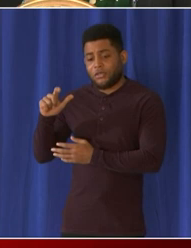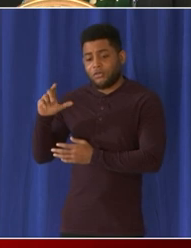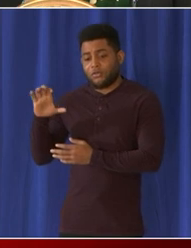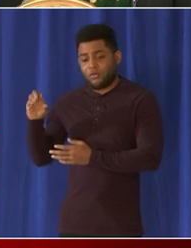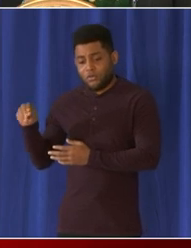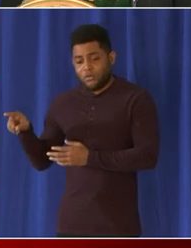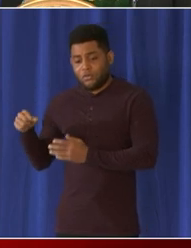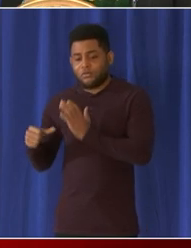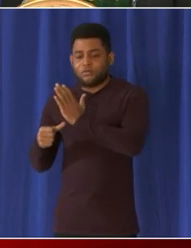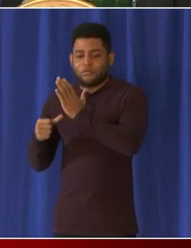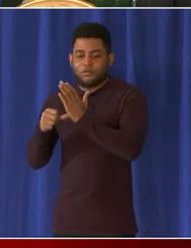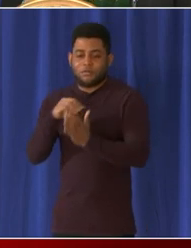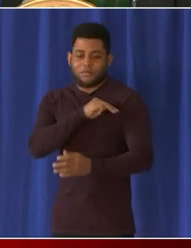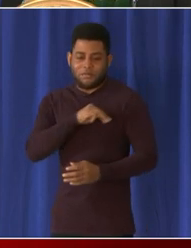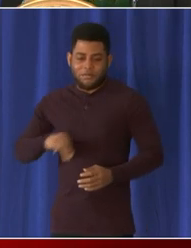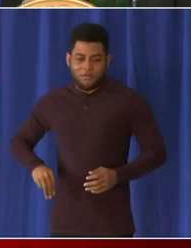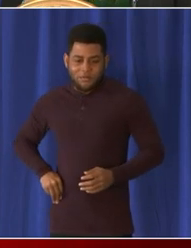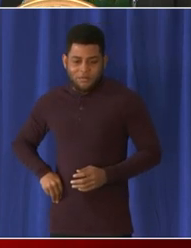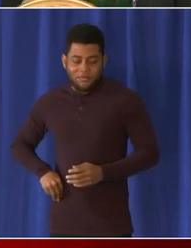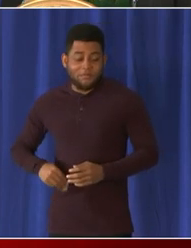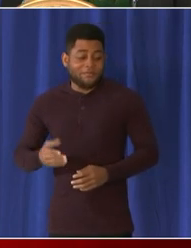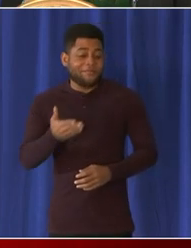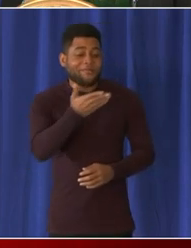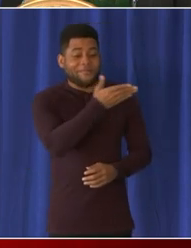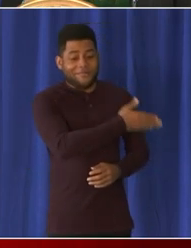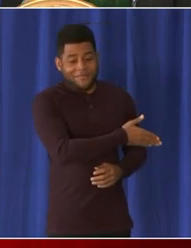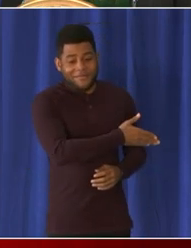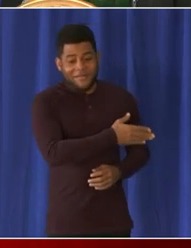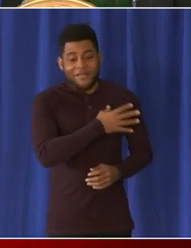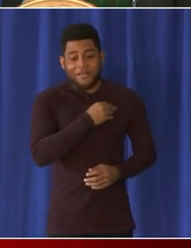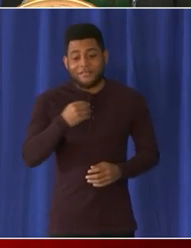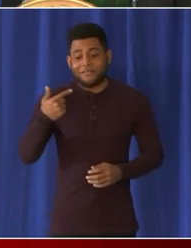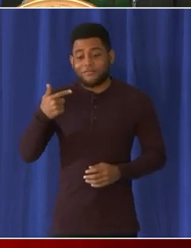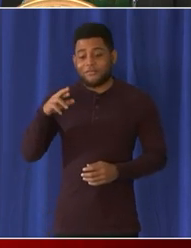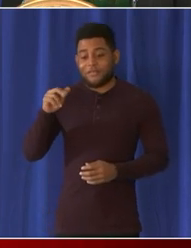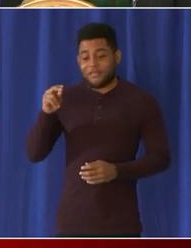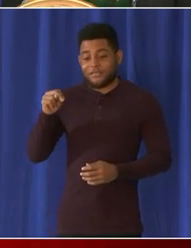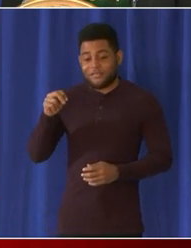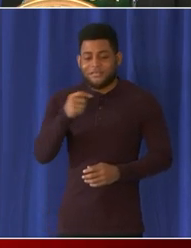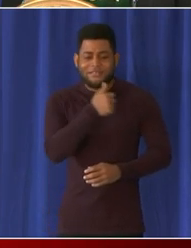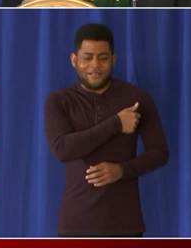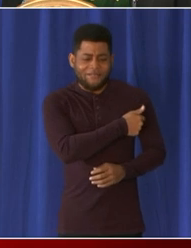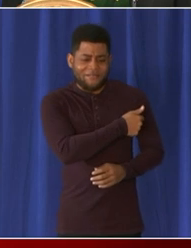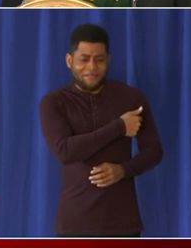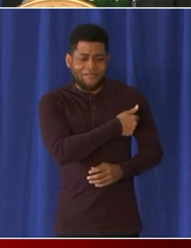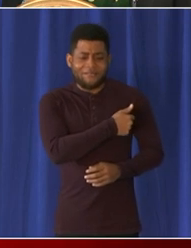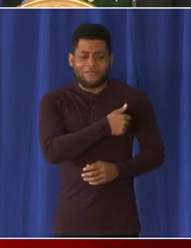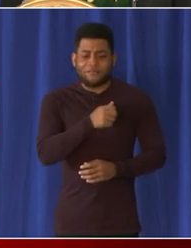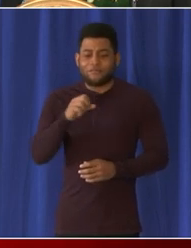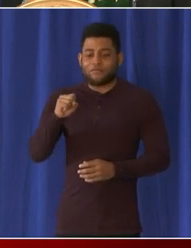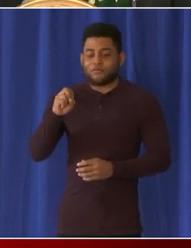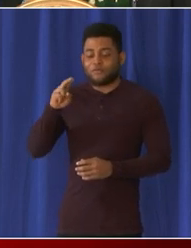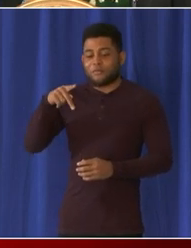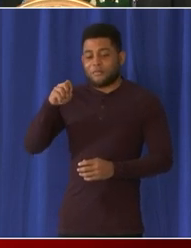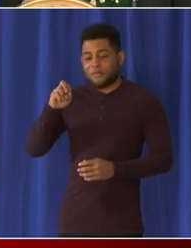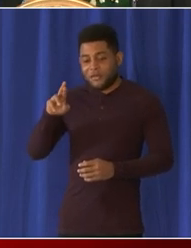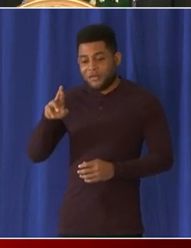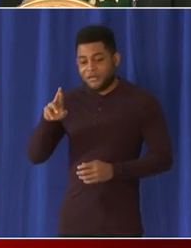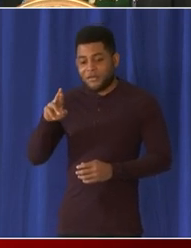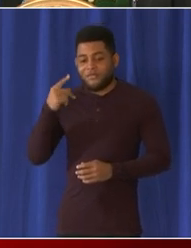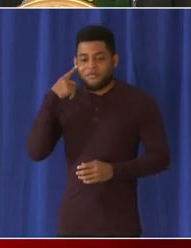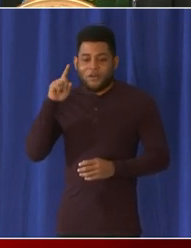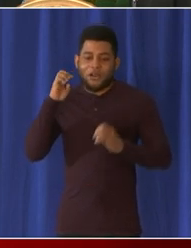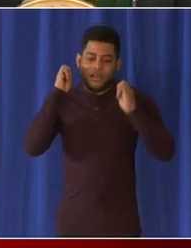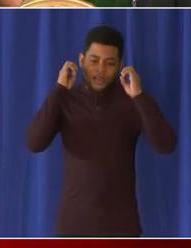Planning and Economic Development. Christina Grant Dr. Christina Grant who's the Superintendent for Education for the District of Columbia